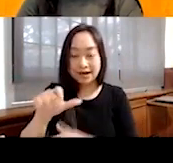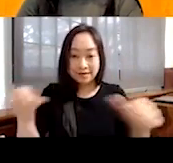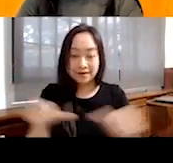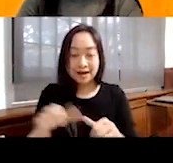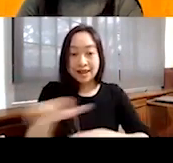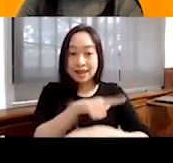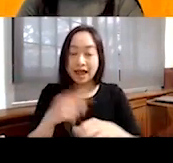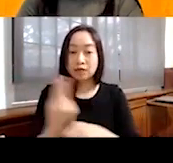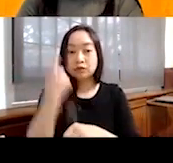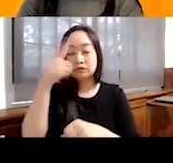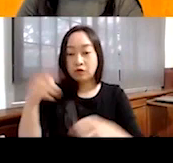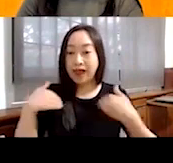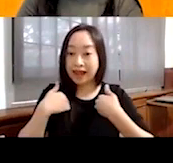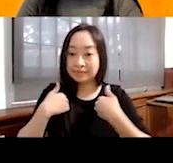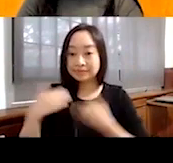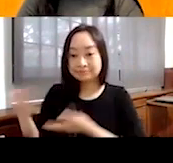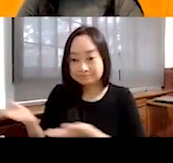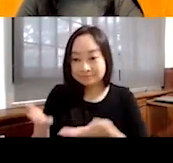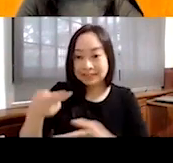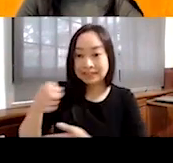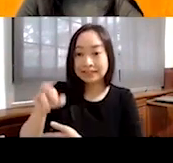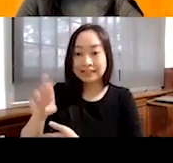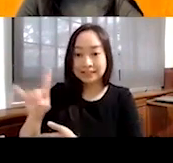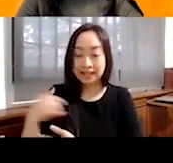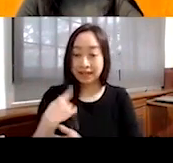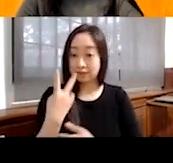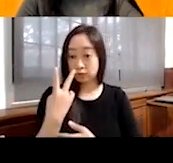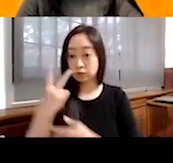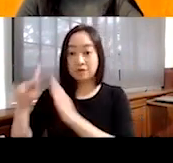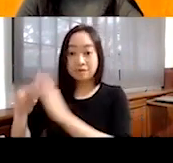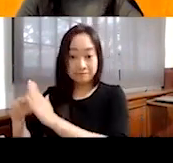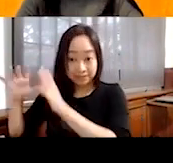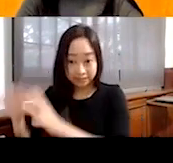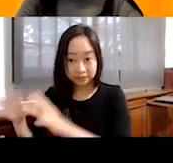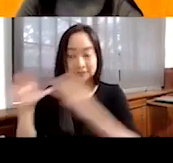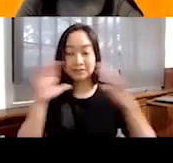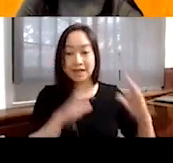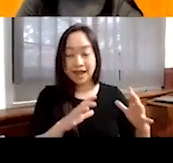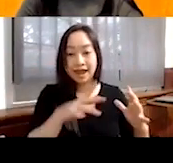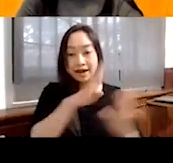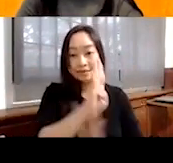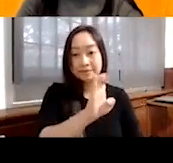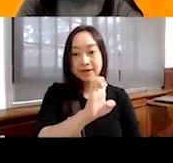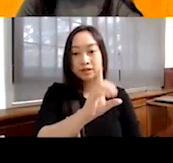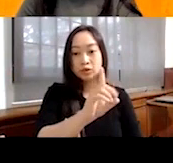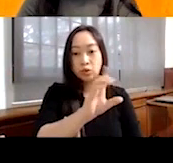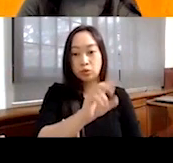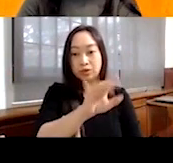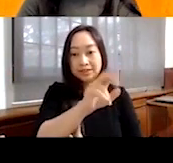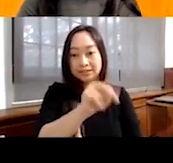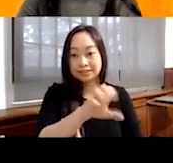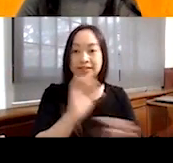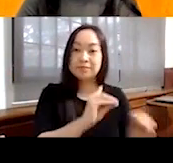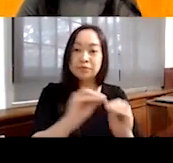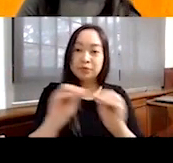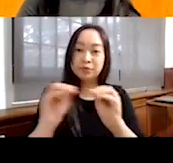used for animal herding. There are two main groups, the village dwellers as well as the Bedouins who live a semi-nomadic life.